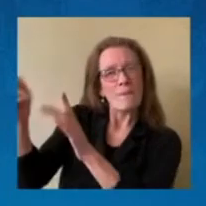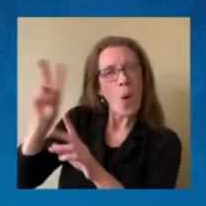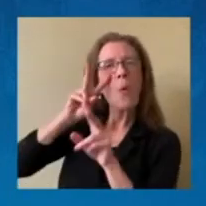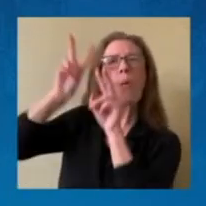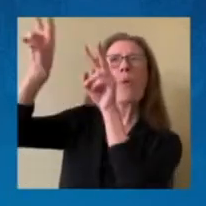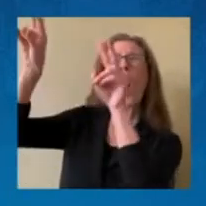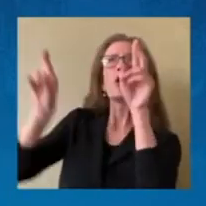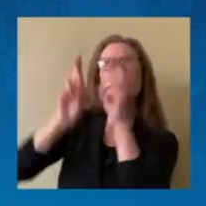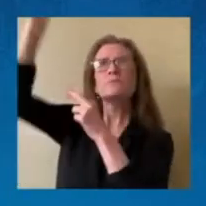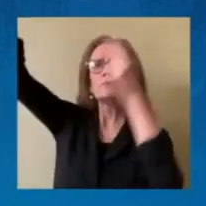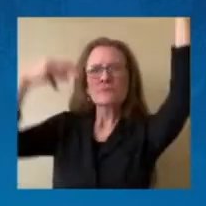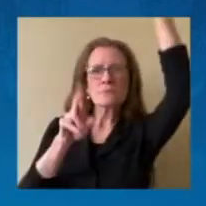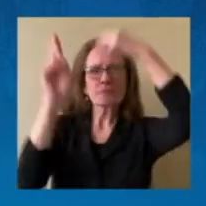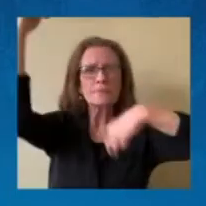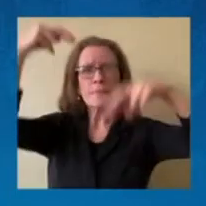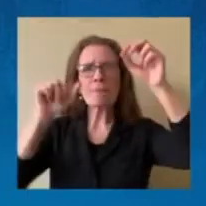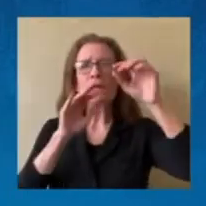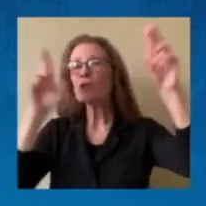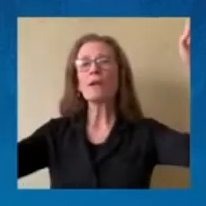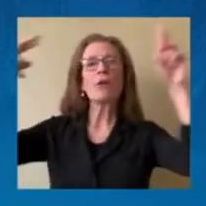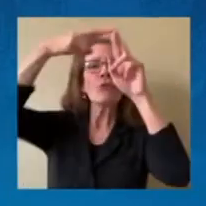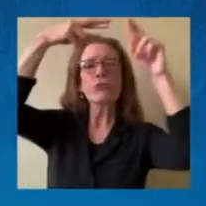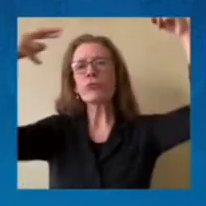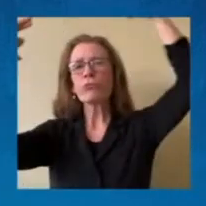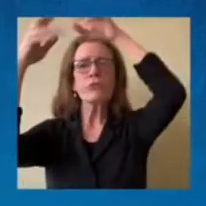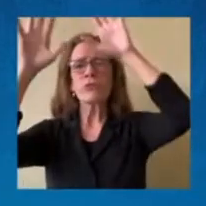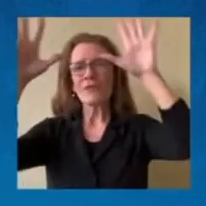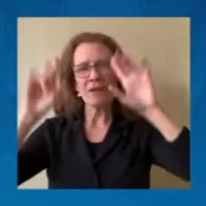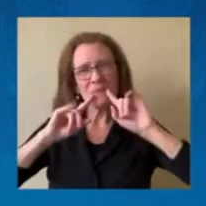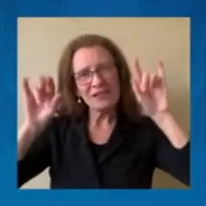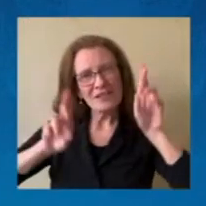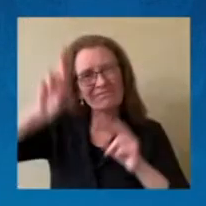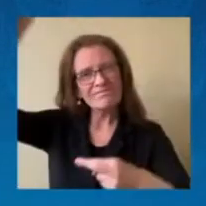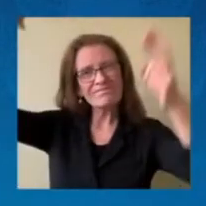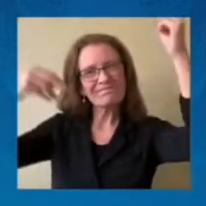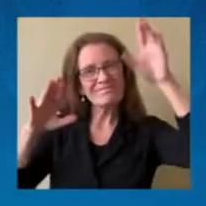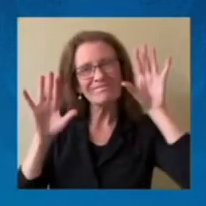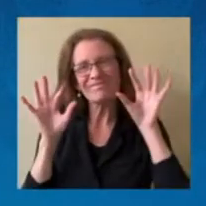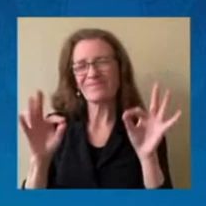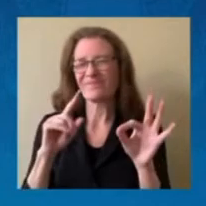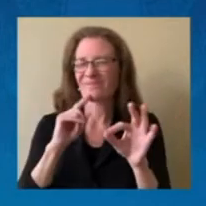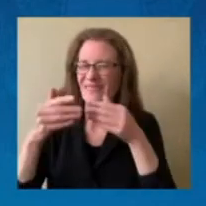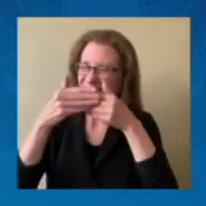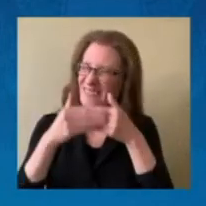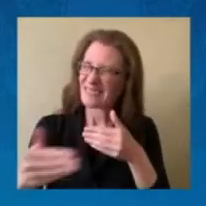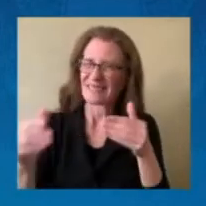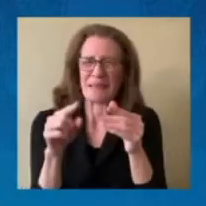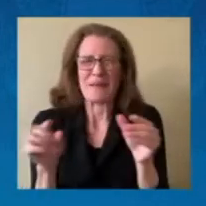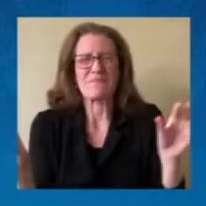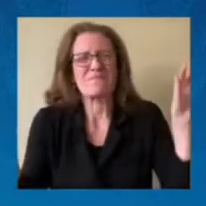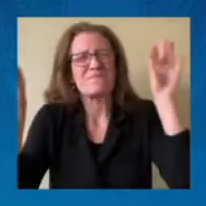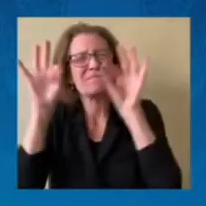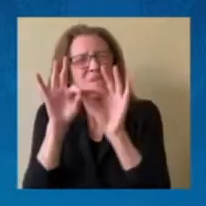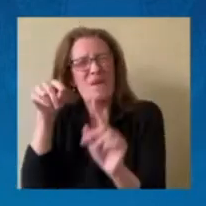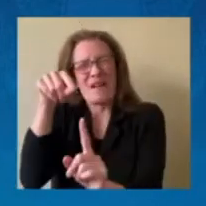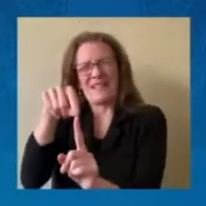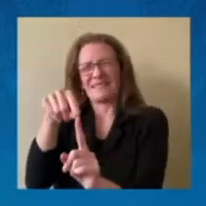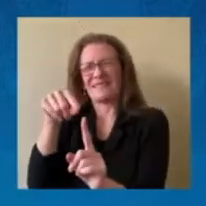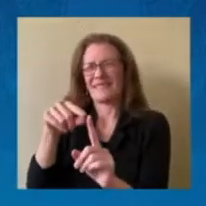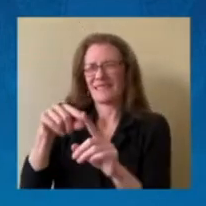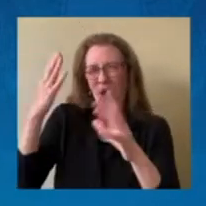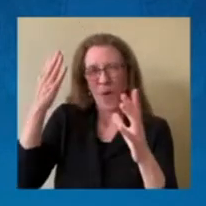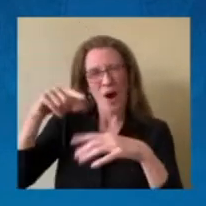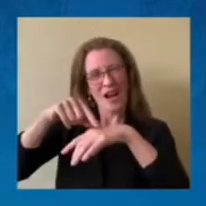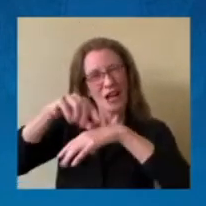what we do in terms of our activity as a nation, but really coordinating and helping to set the global standards for space